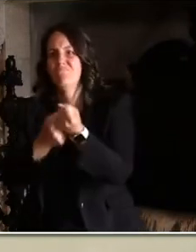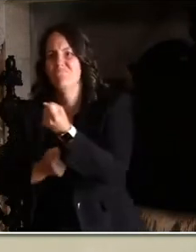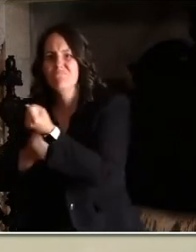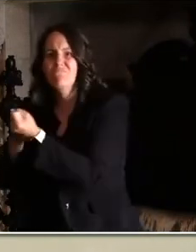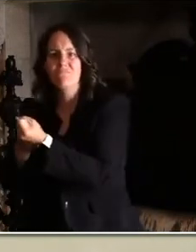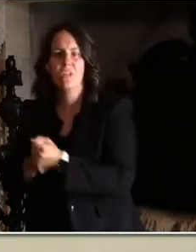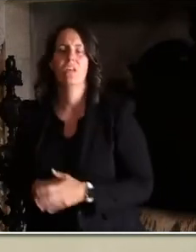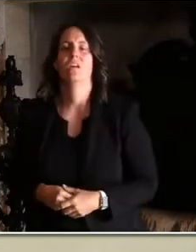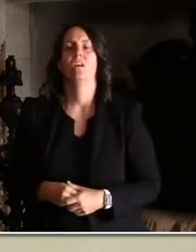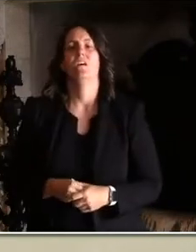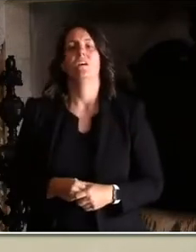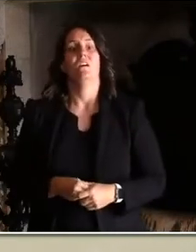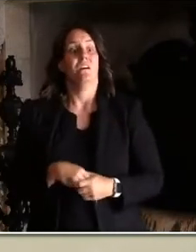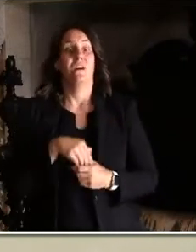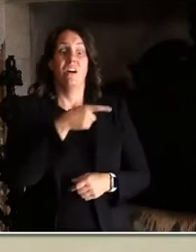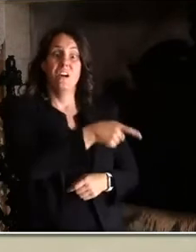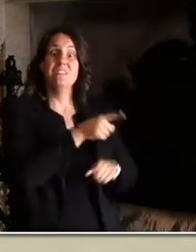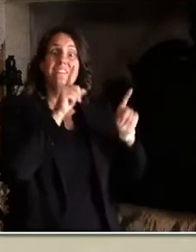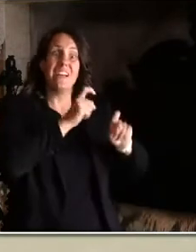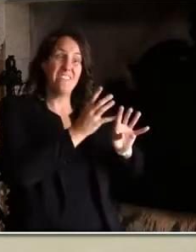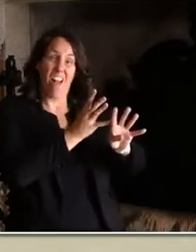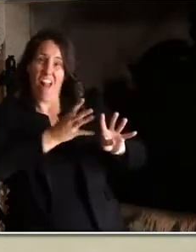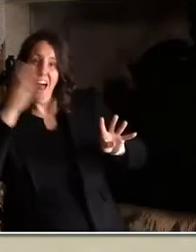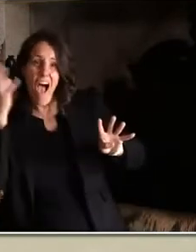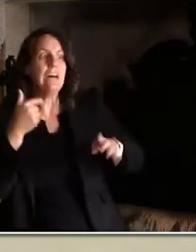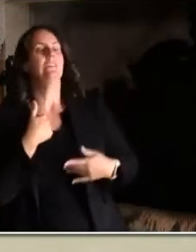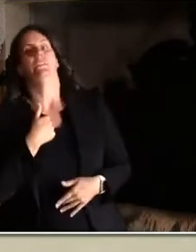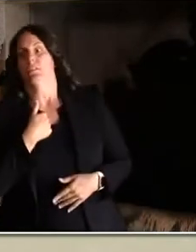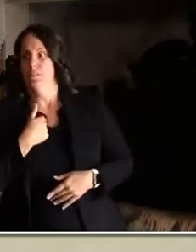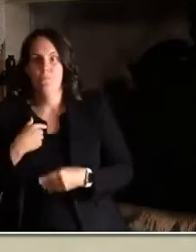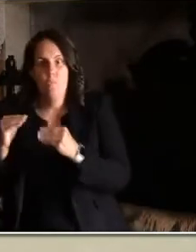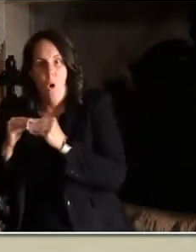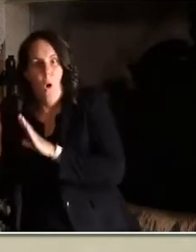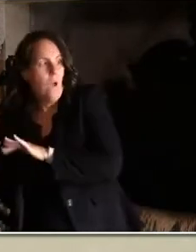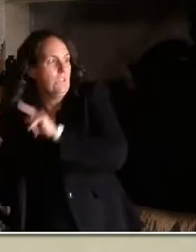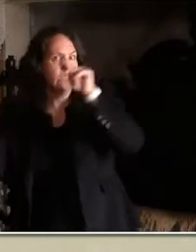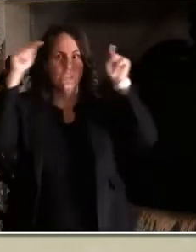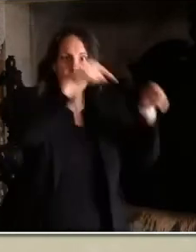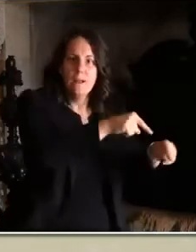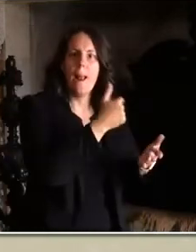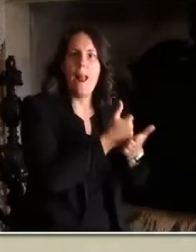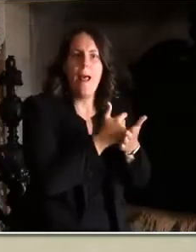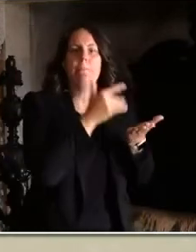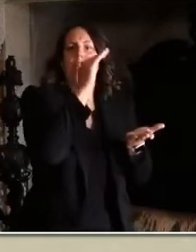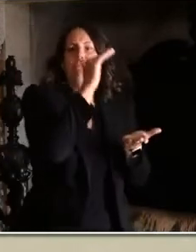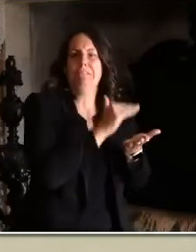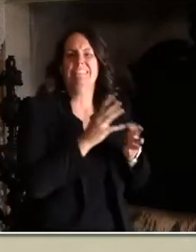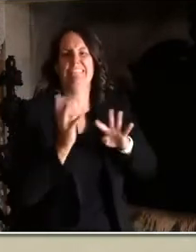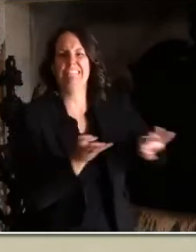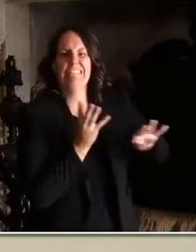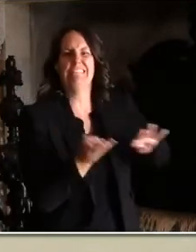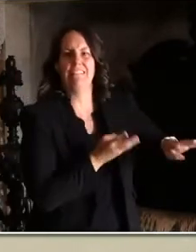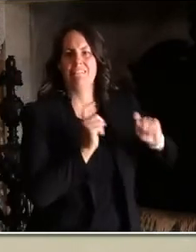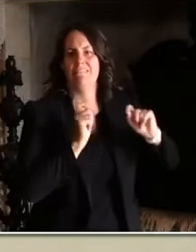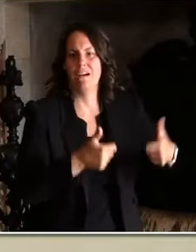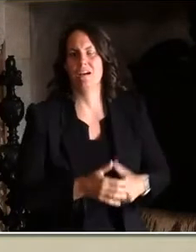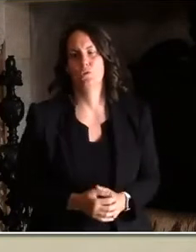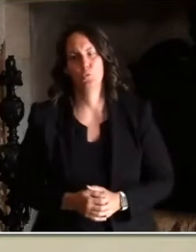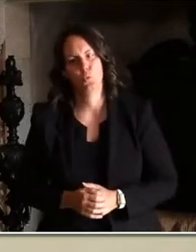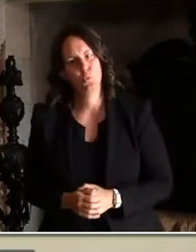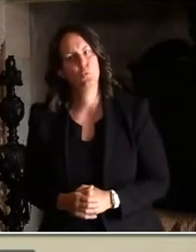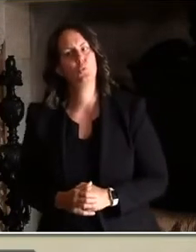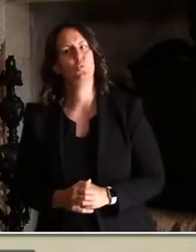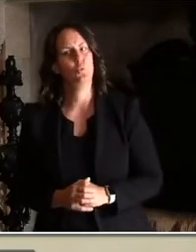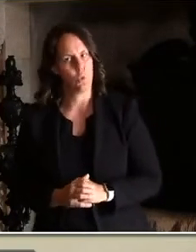necessary. We're very excited for the new DTRA website and technology being developed, and we're